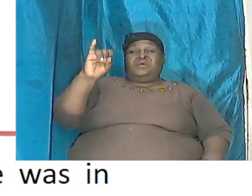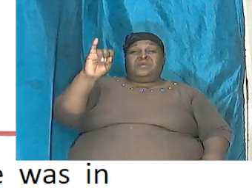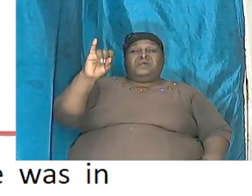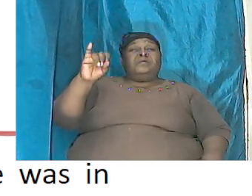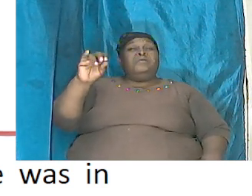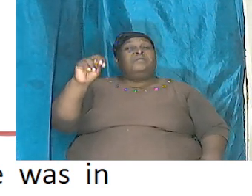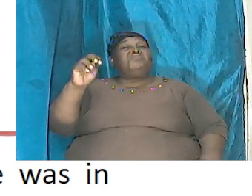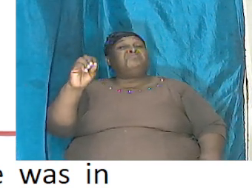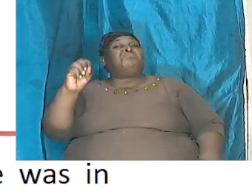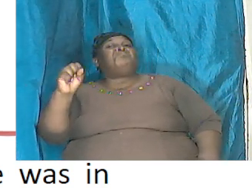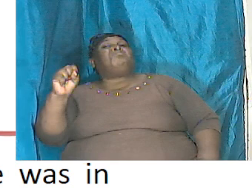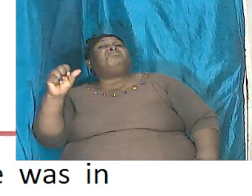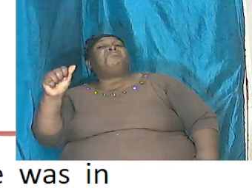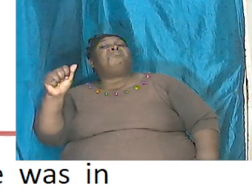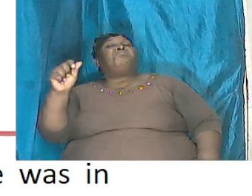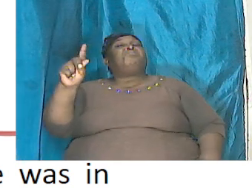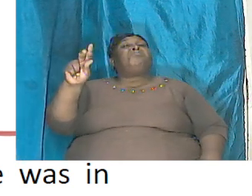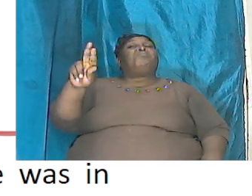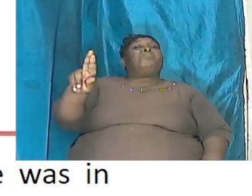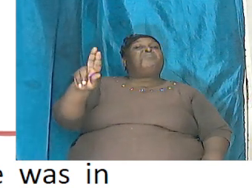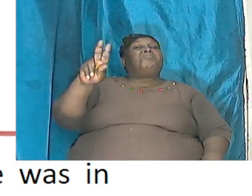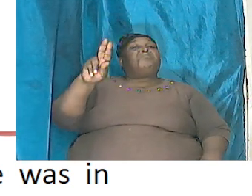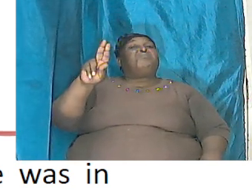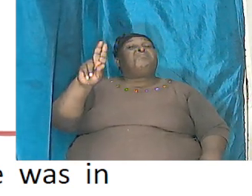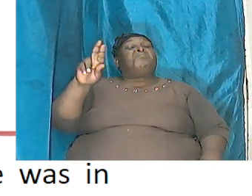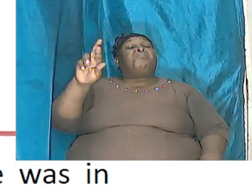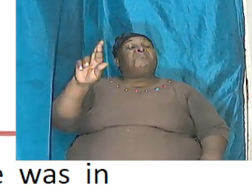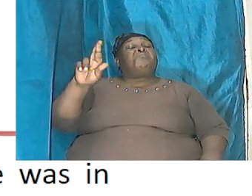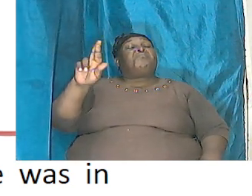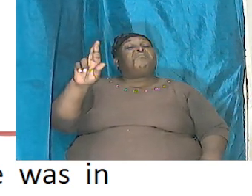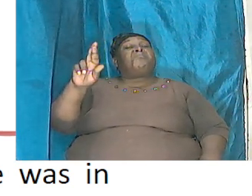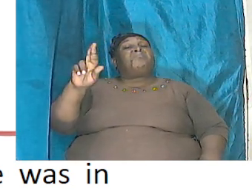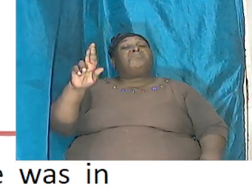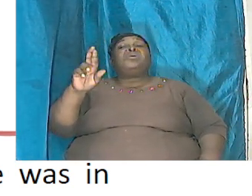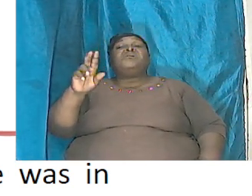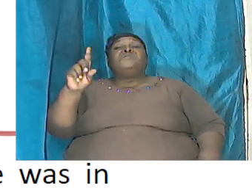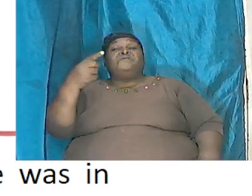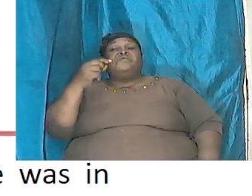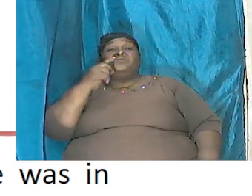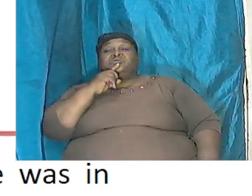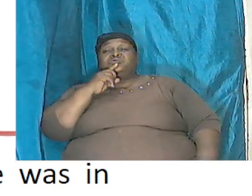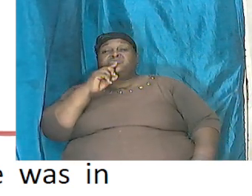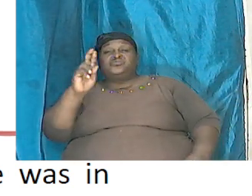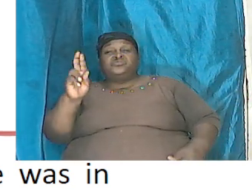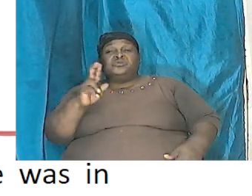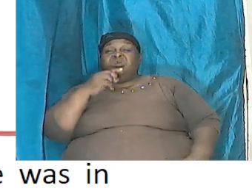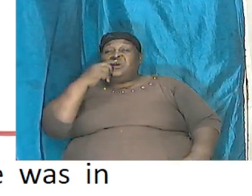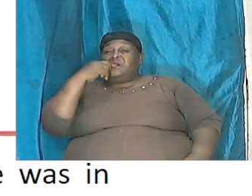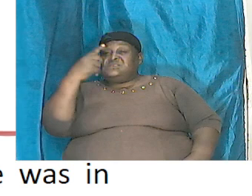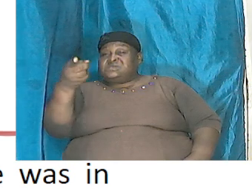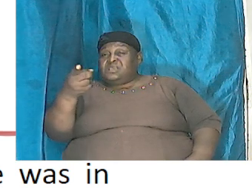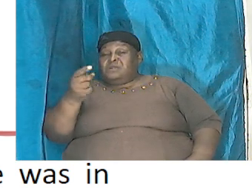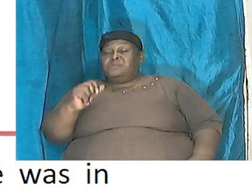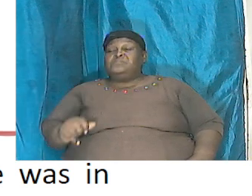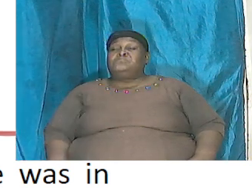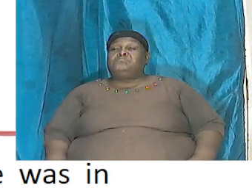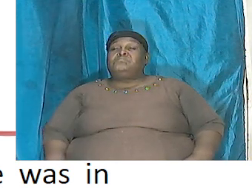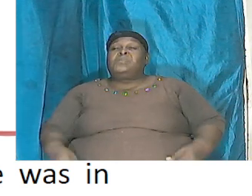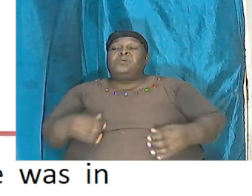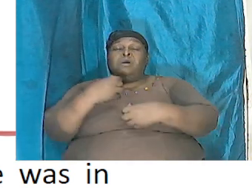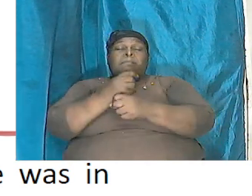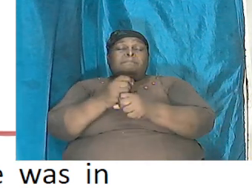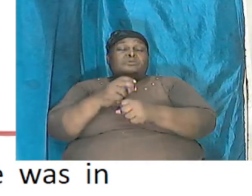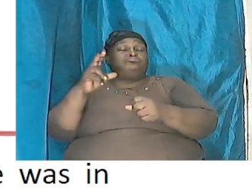and actually used so make no mistake about it